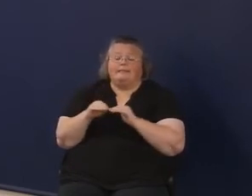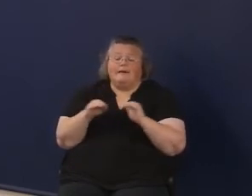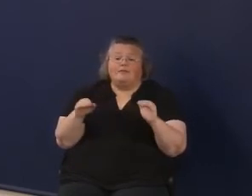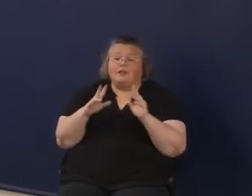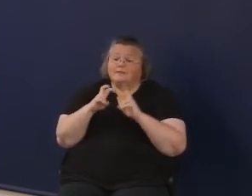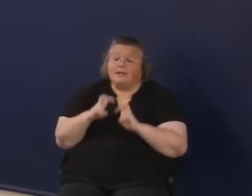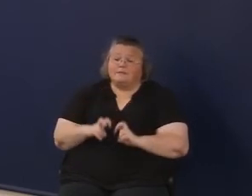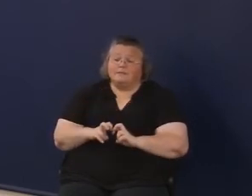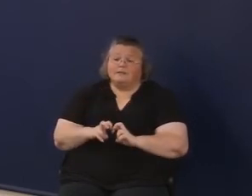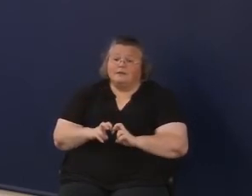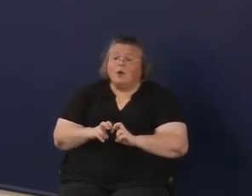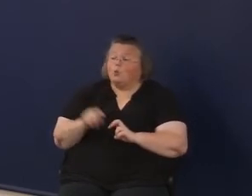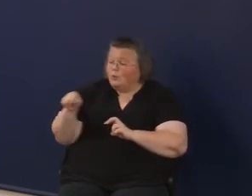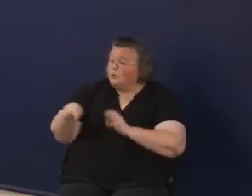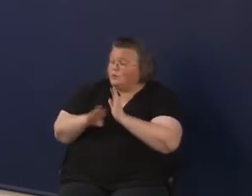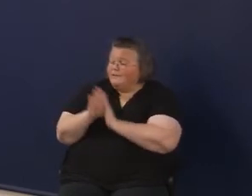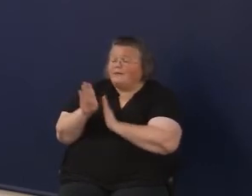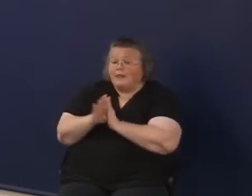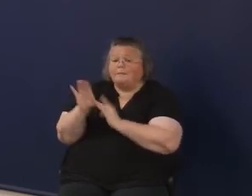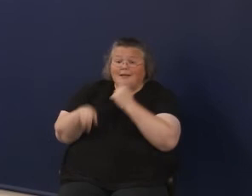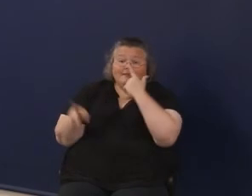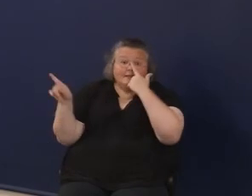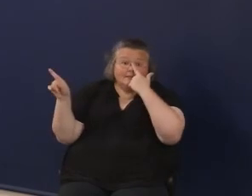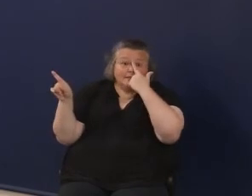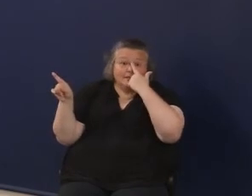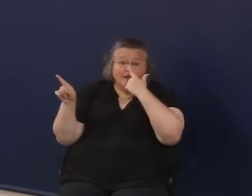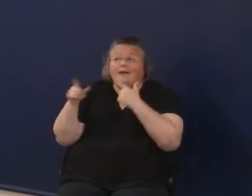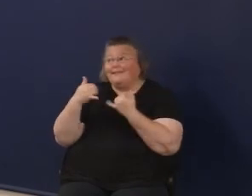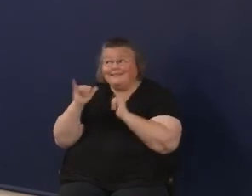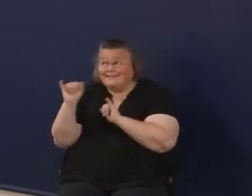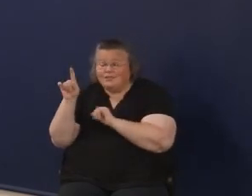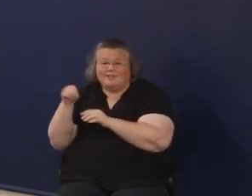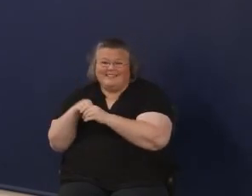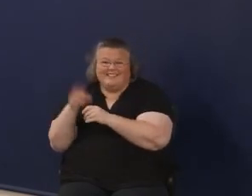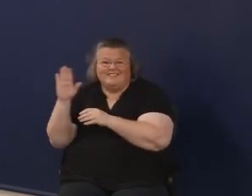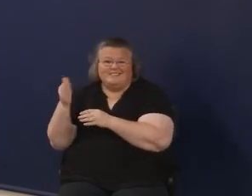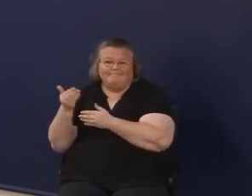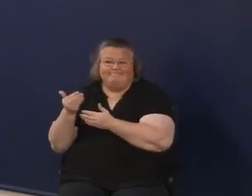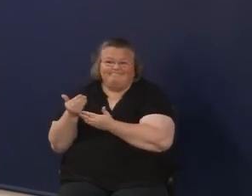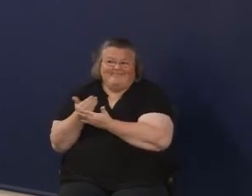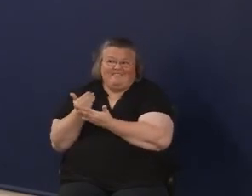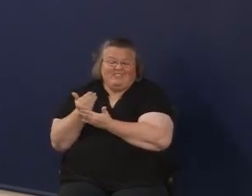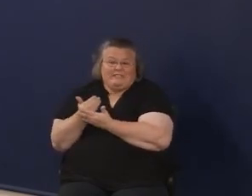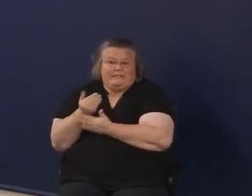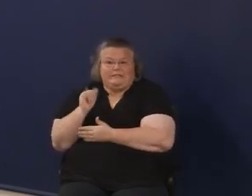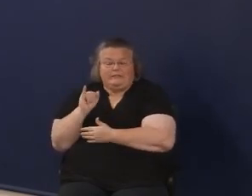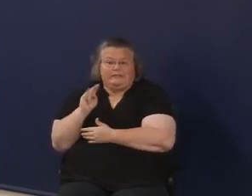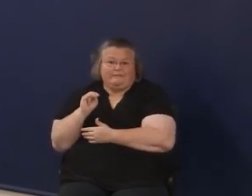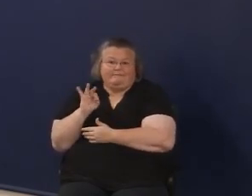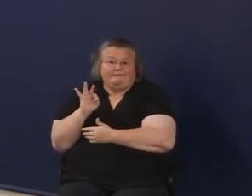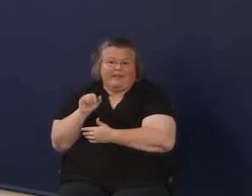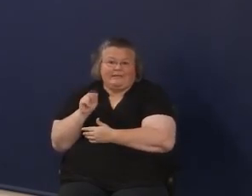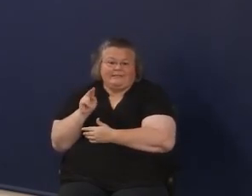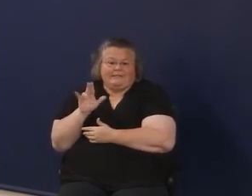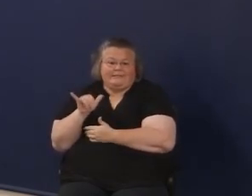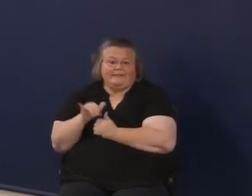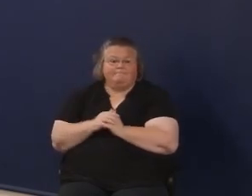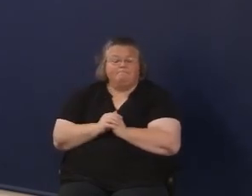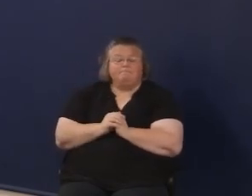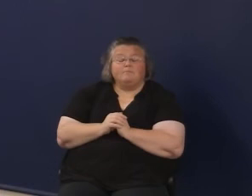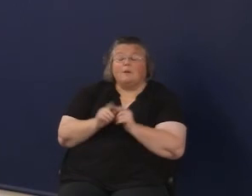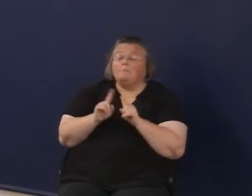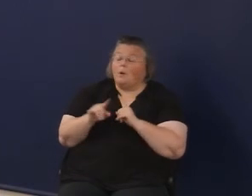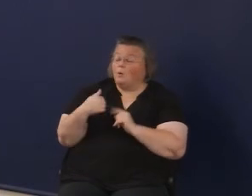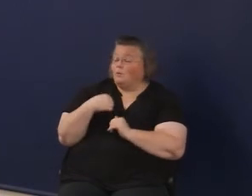those, this type of thing. They're still in their infancy. So, but what we had said at the